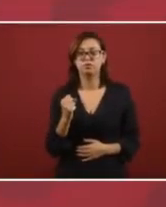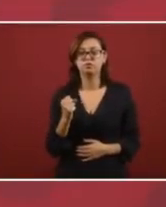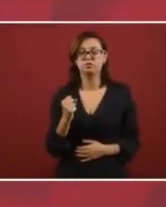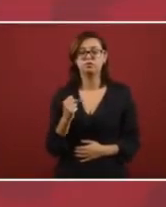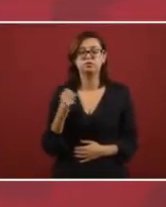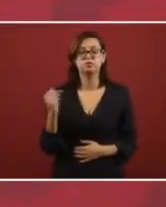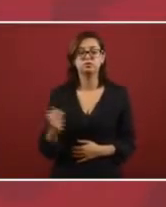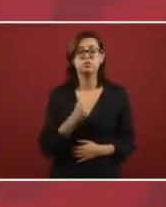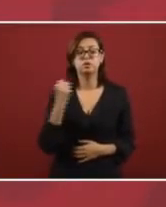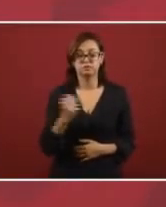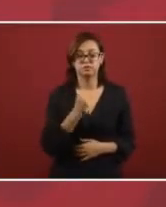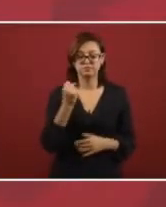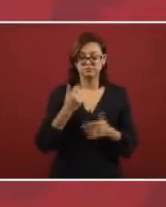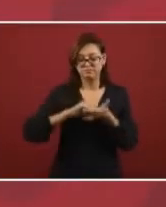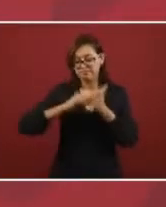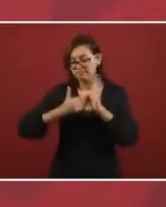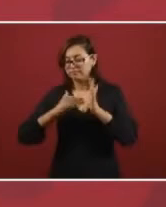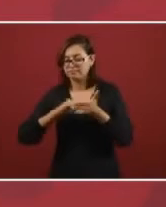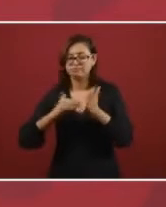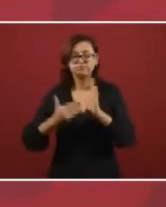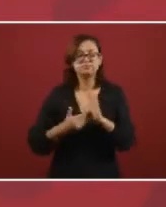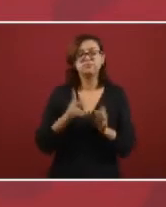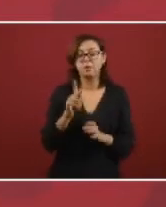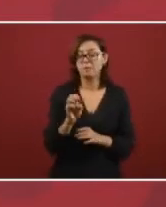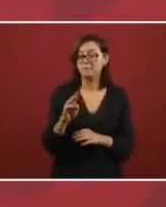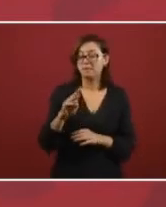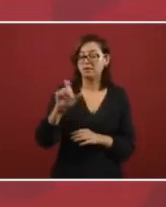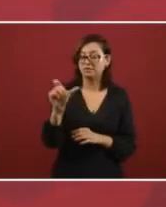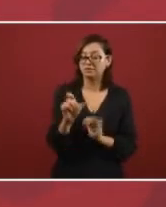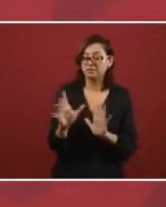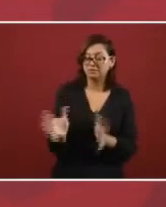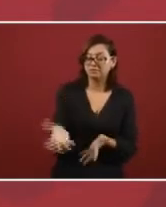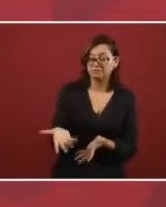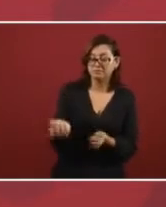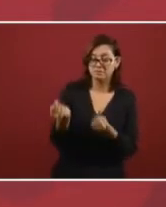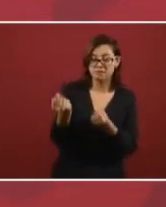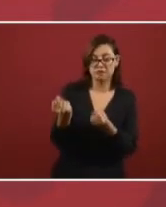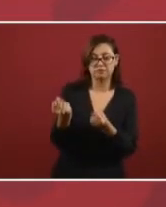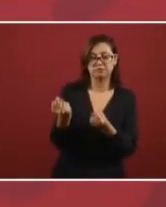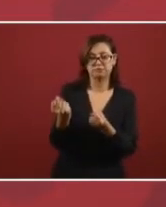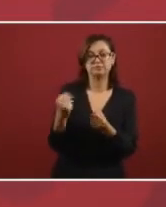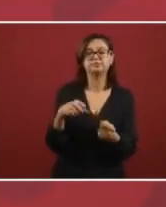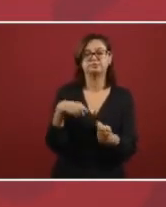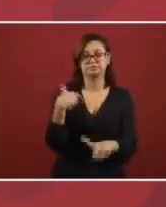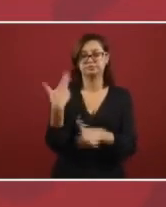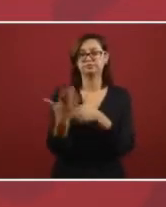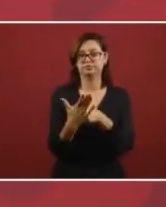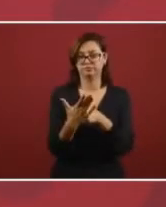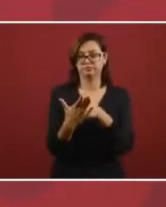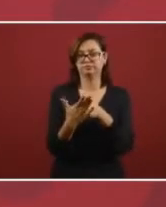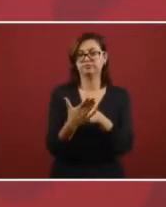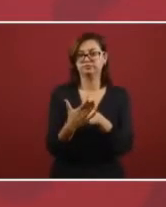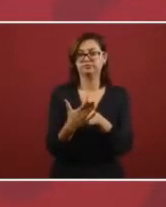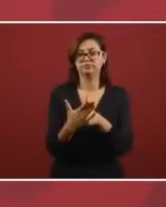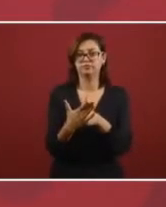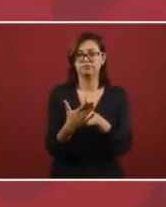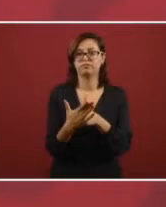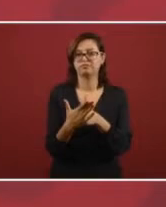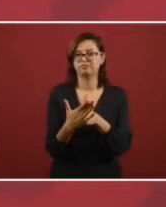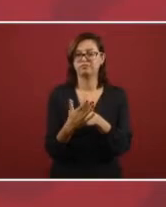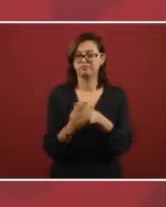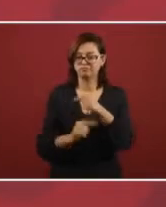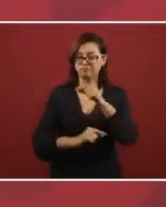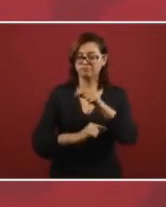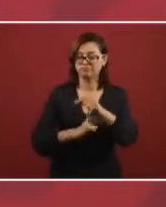our new strategy is uh permitting us to rescue Pemex which will convert itself